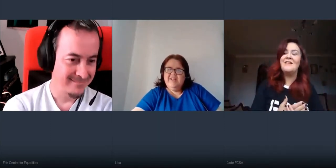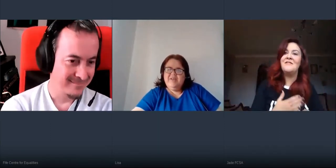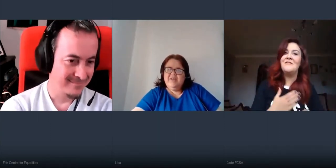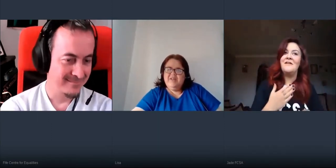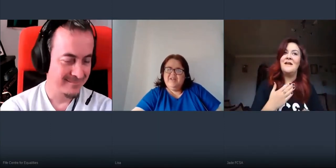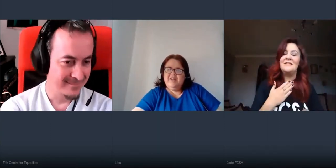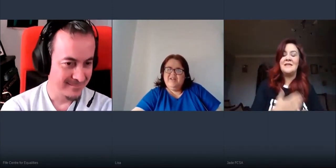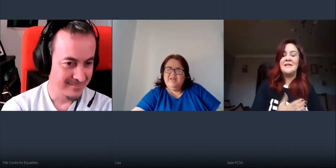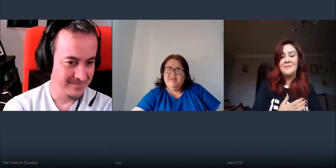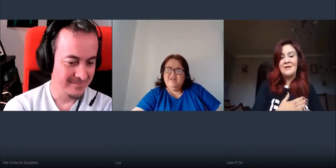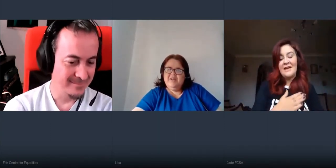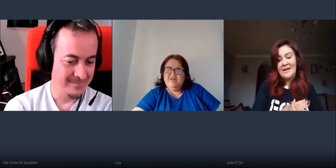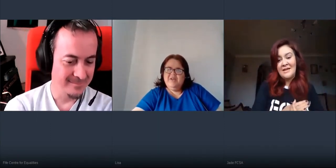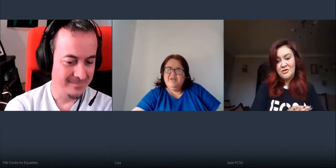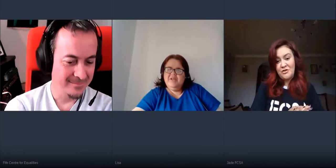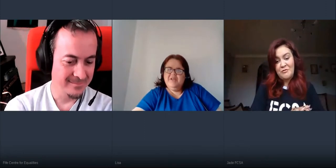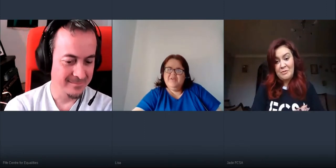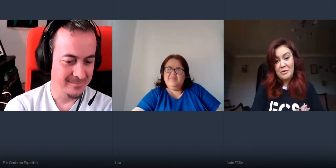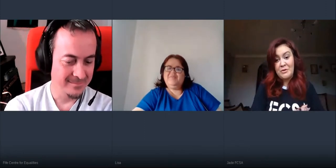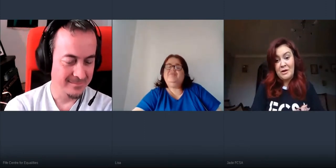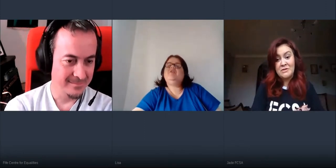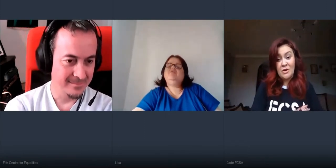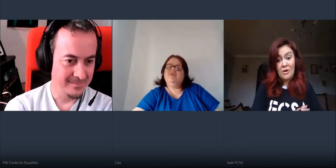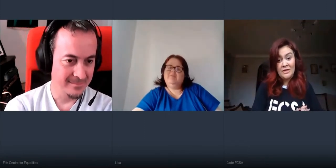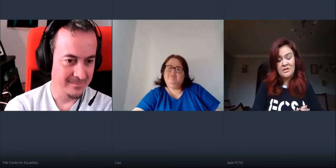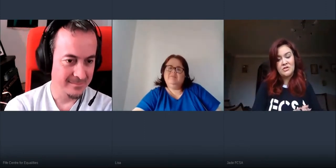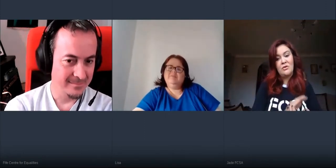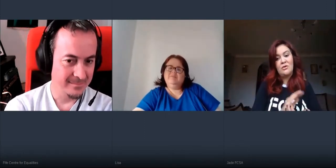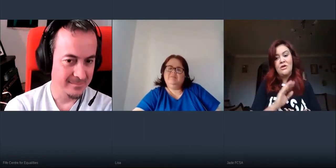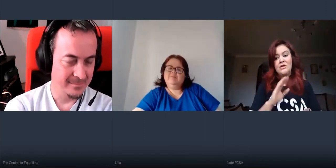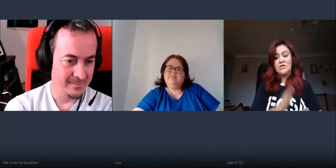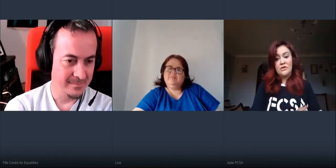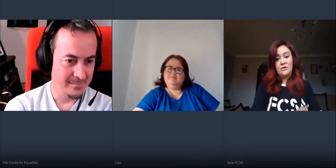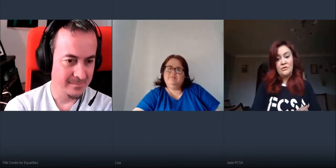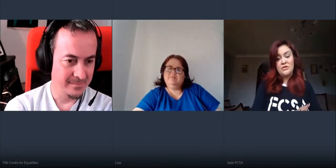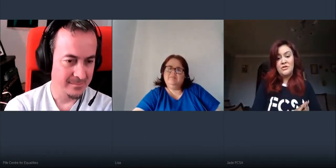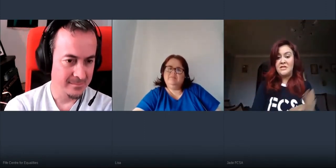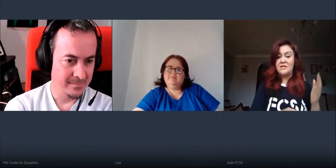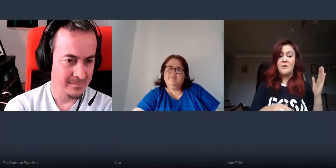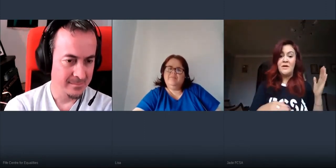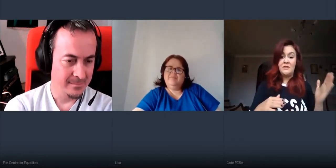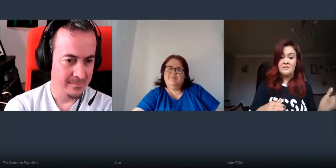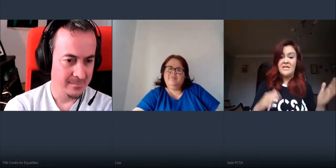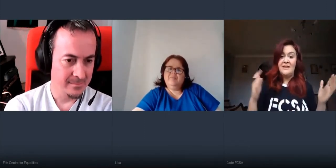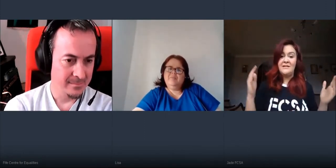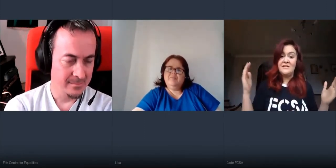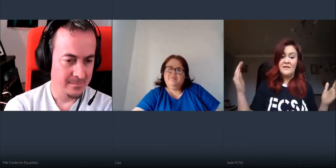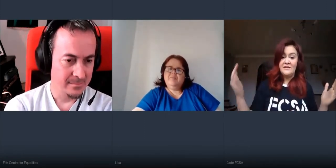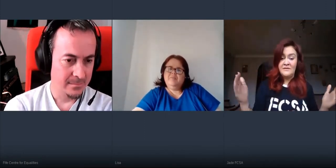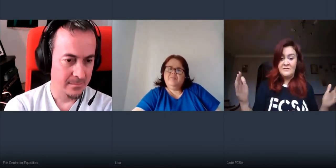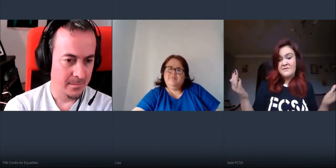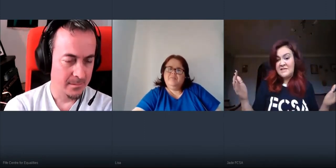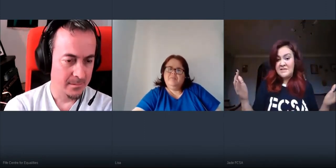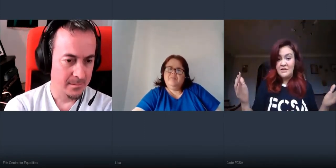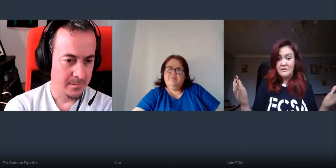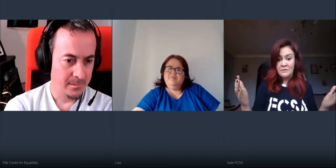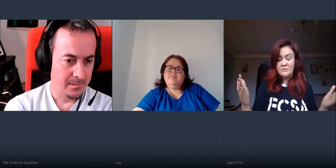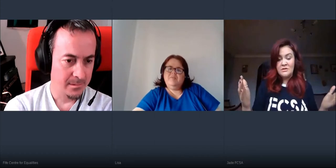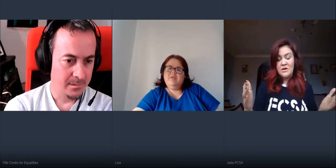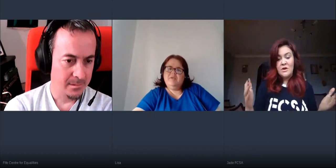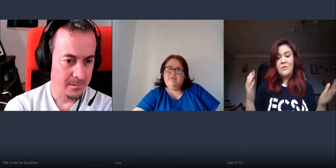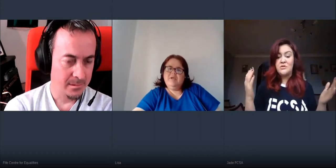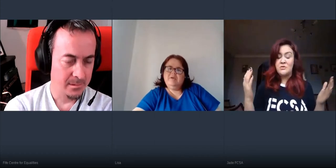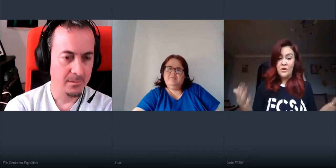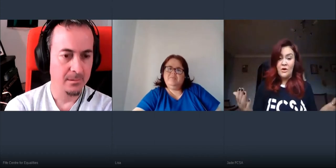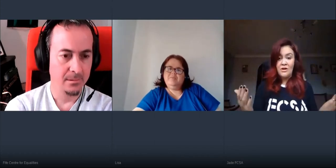you think about the age group of people who come to college so schools you're dealing with you know 10 to 16 year olds